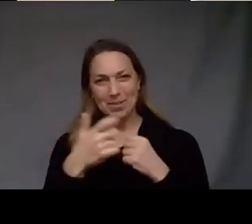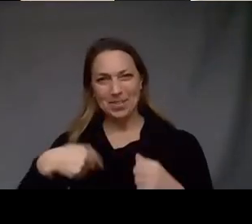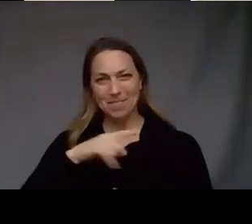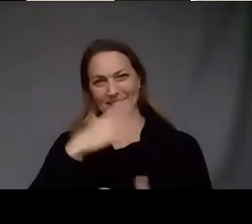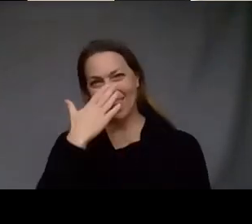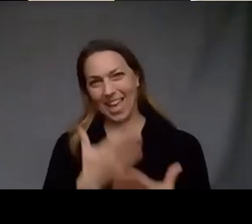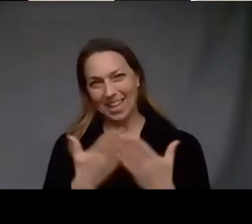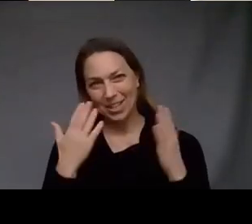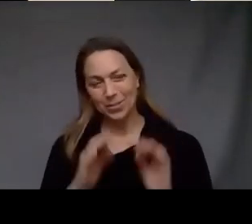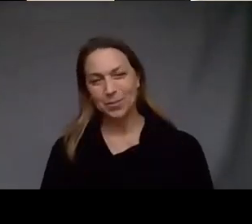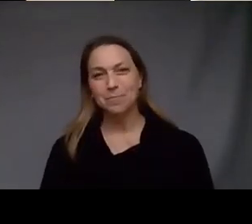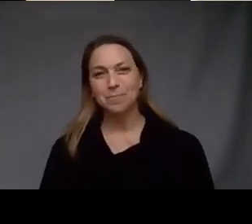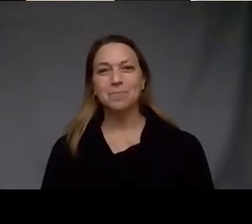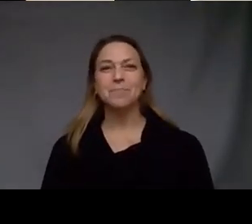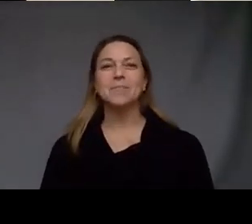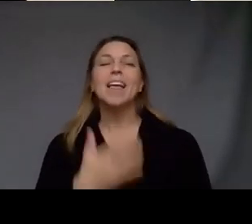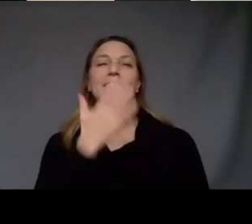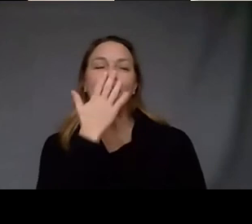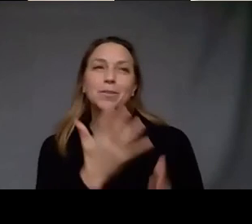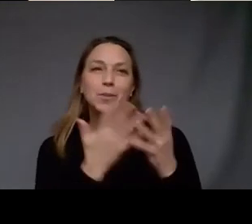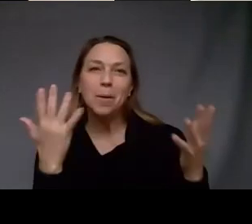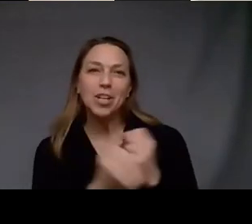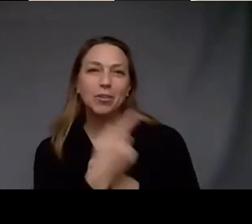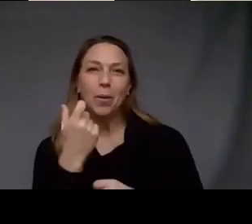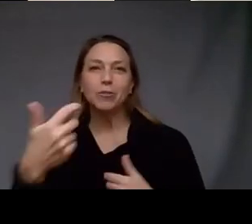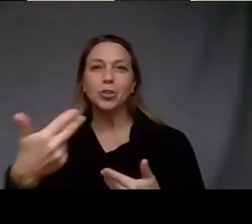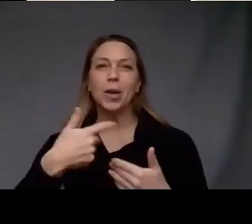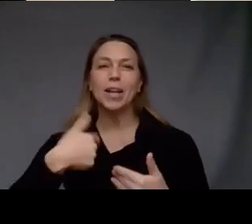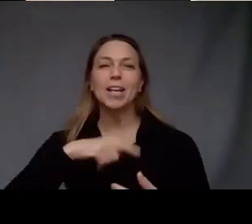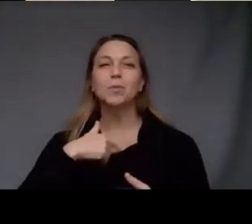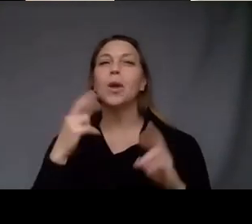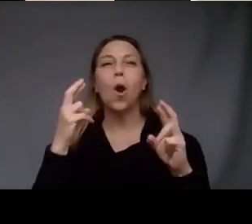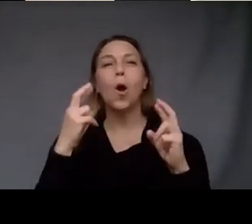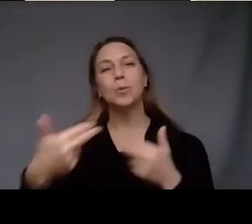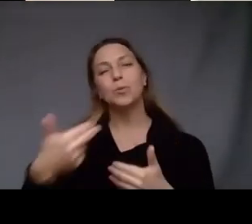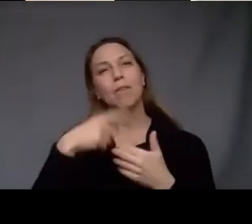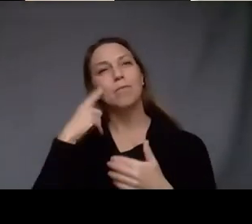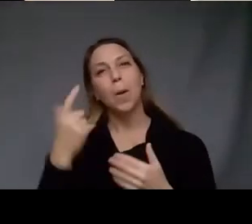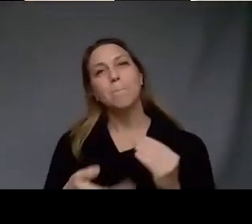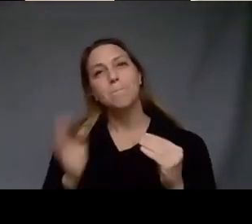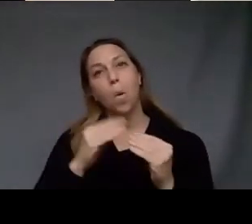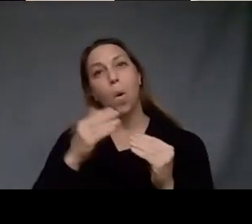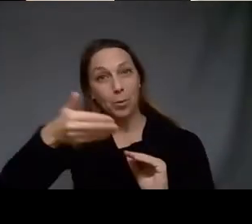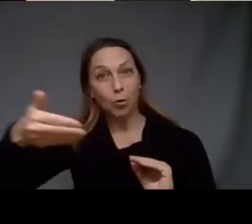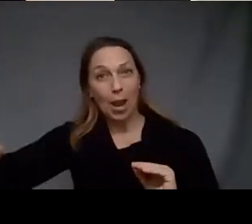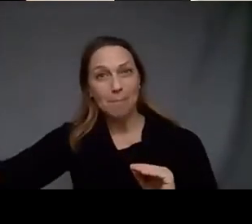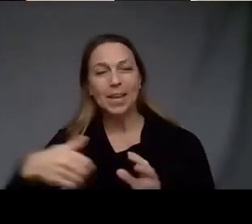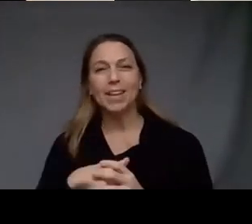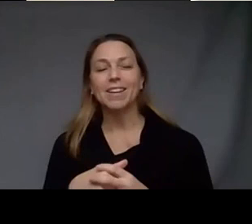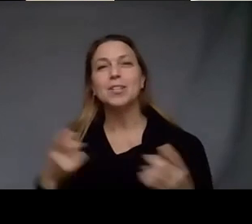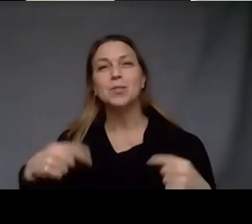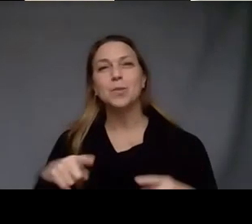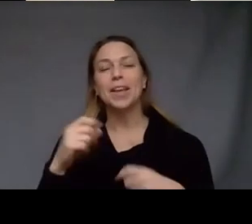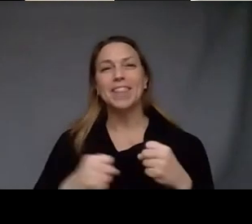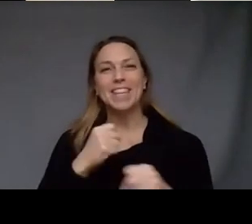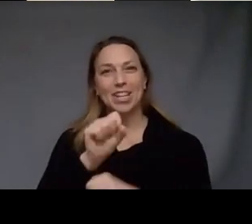thank you francy thank you so much everyone for joining us we hope you join us for more programming throughout the rest of the